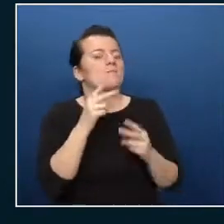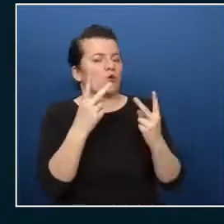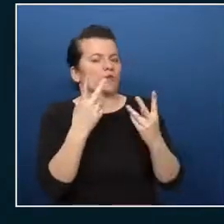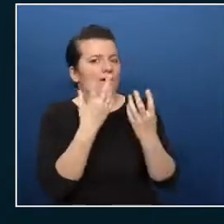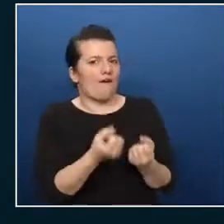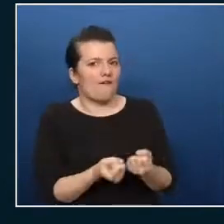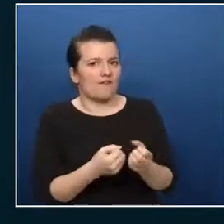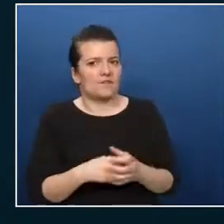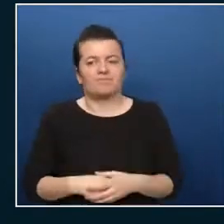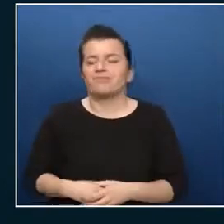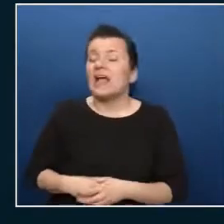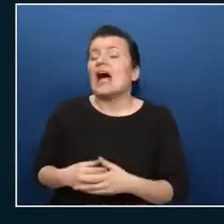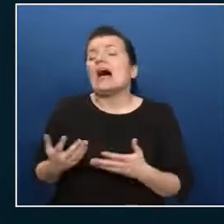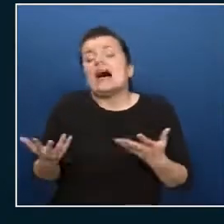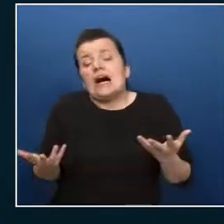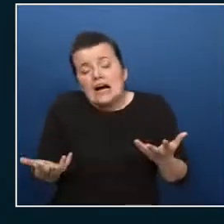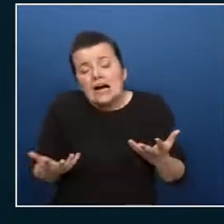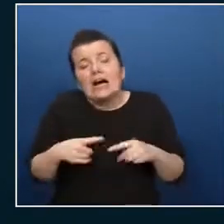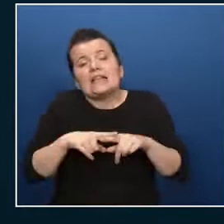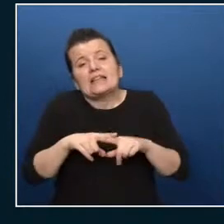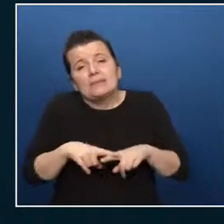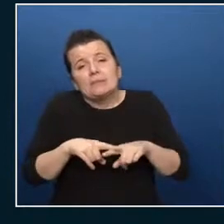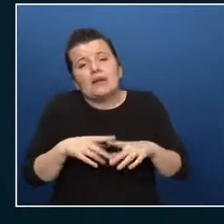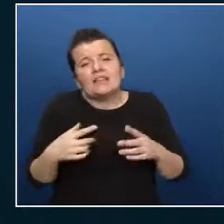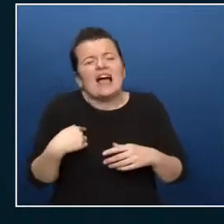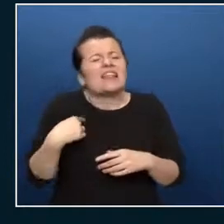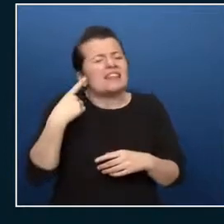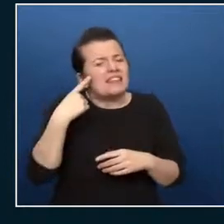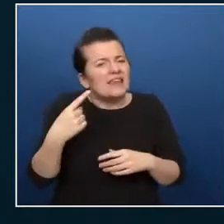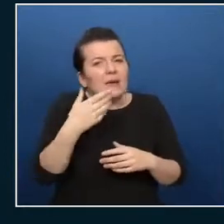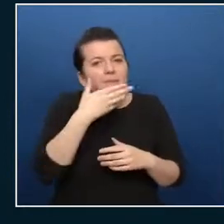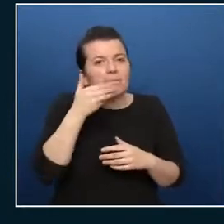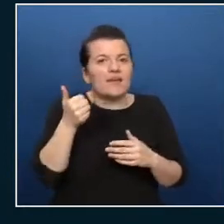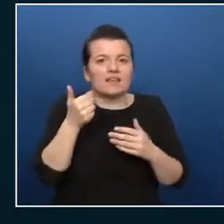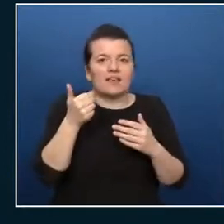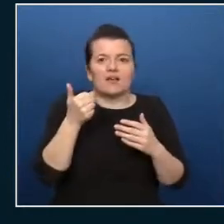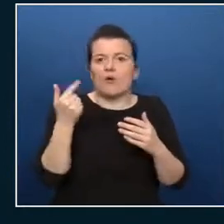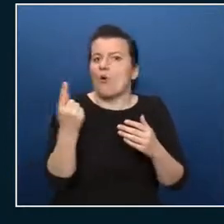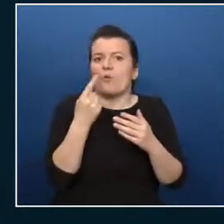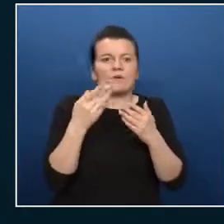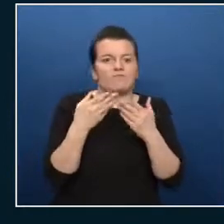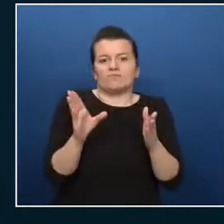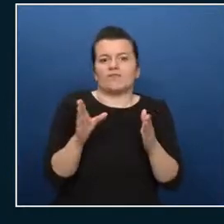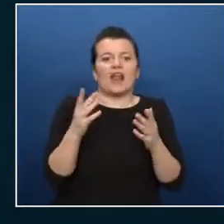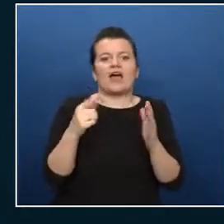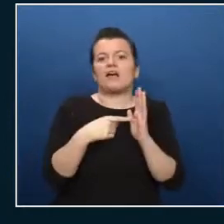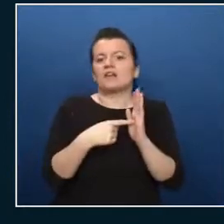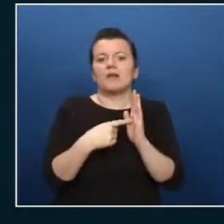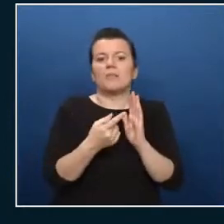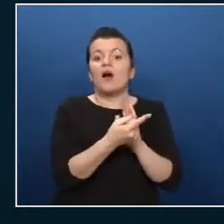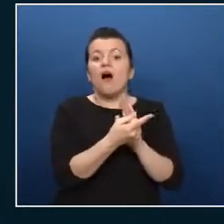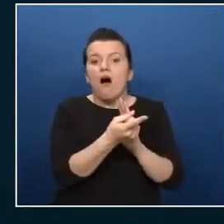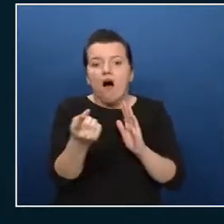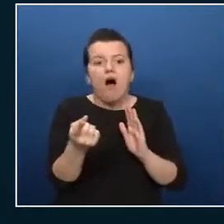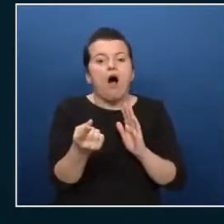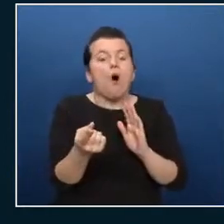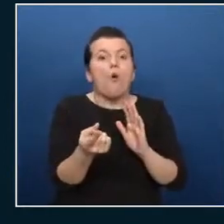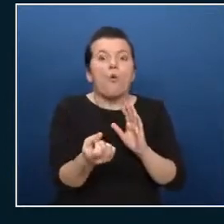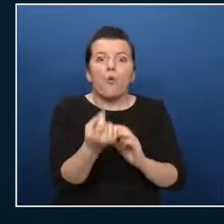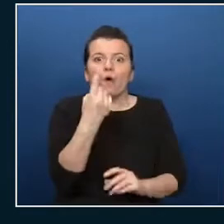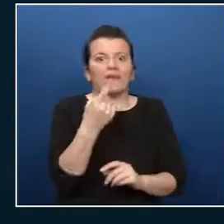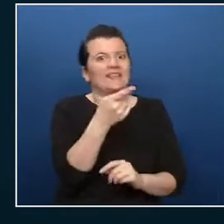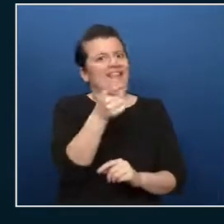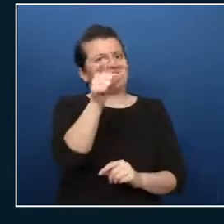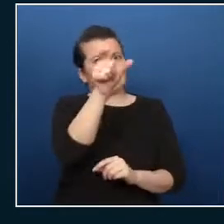I think you want to want to enable it at all times for your privileged users right combine it with privileged identity management I talk about that in the